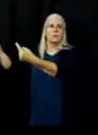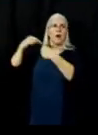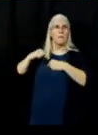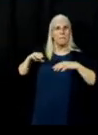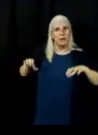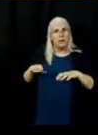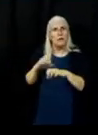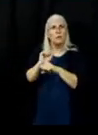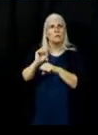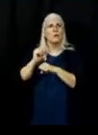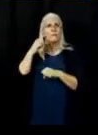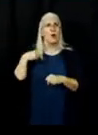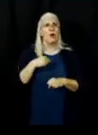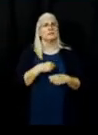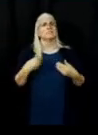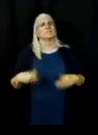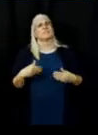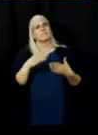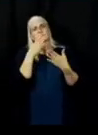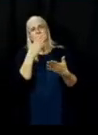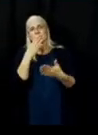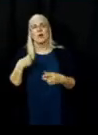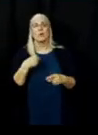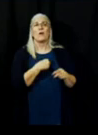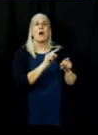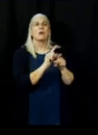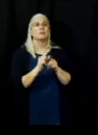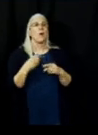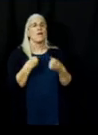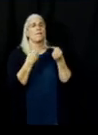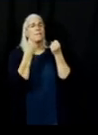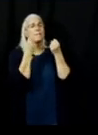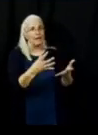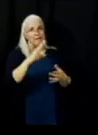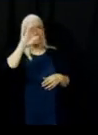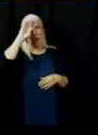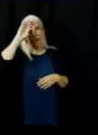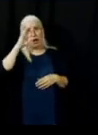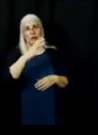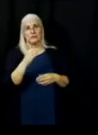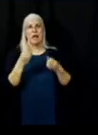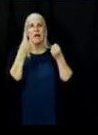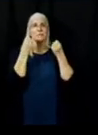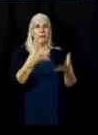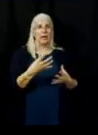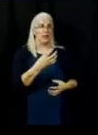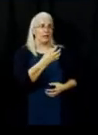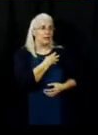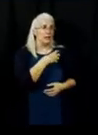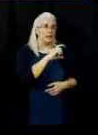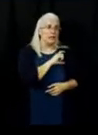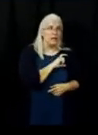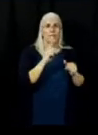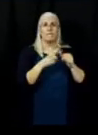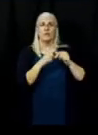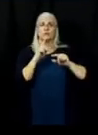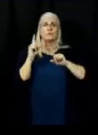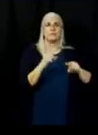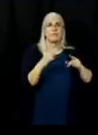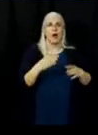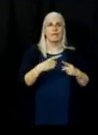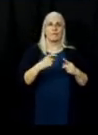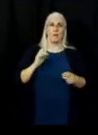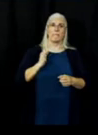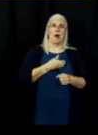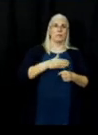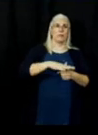acknowledge that we have a lot of firefighters and a lot of first responders from within our communities. Many of them are going to work every day and their